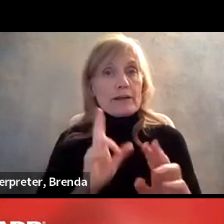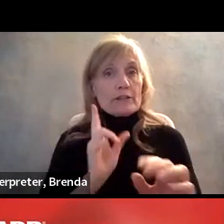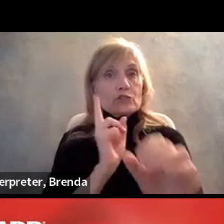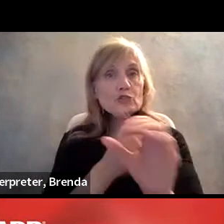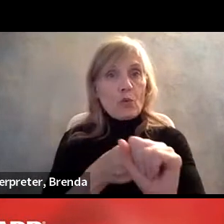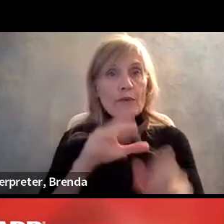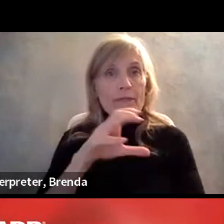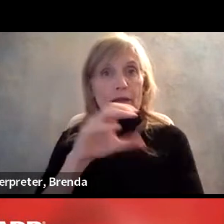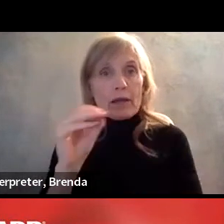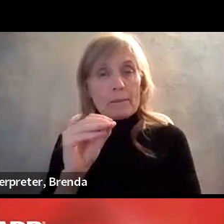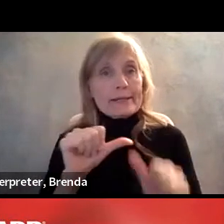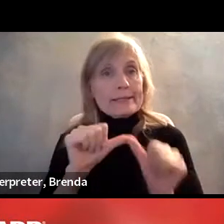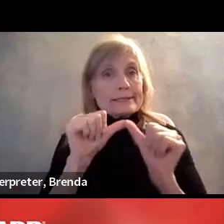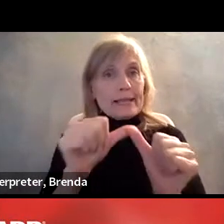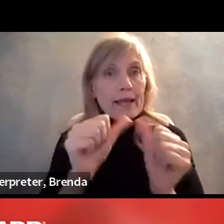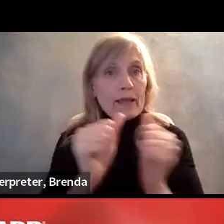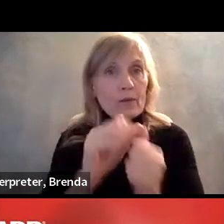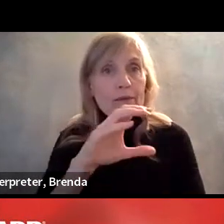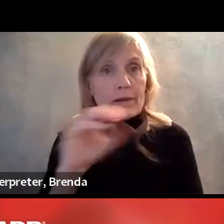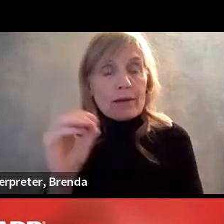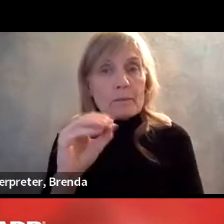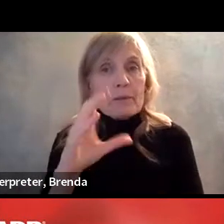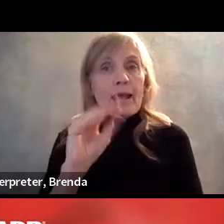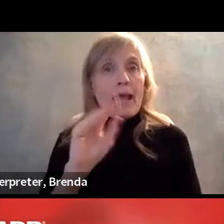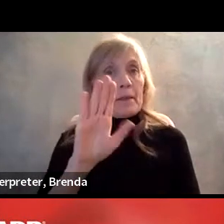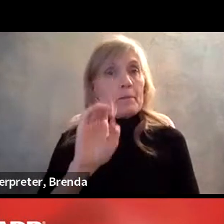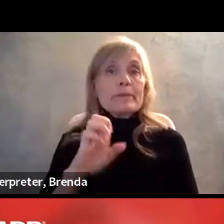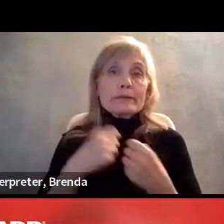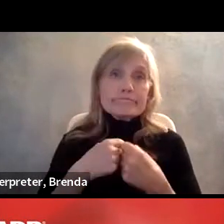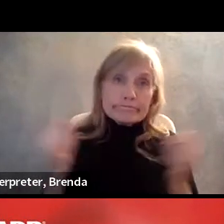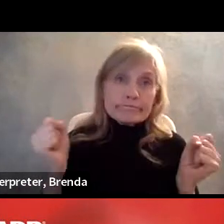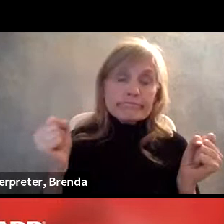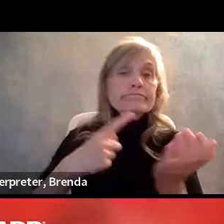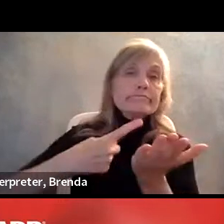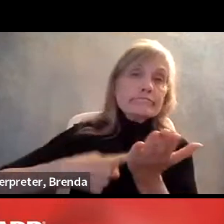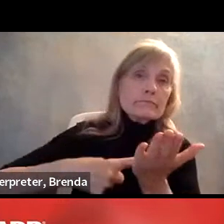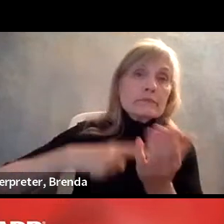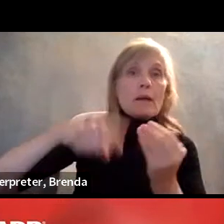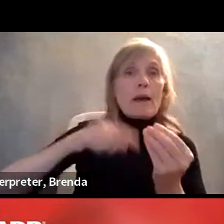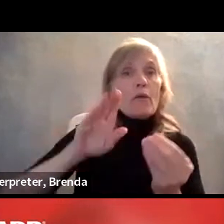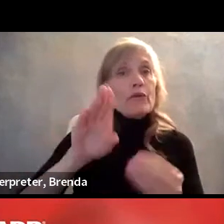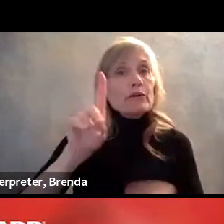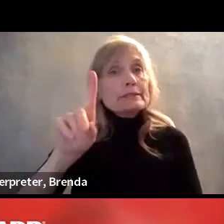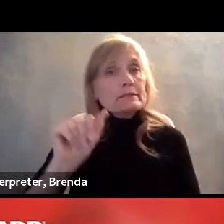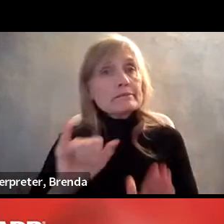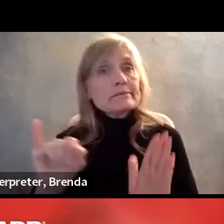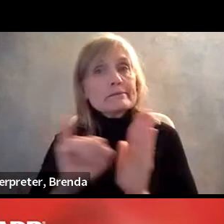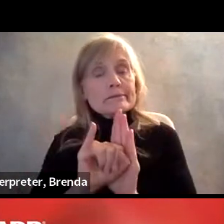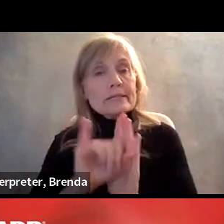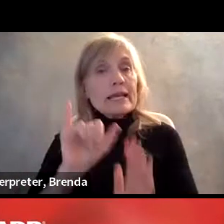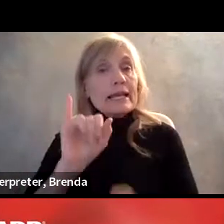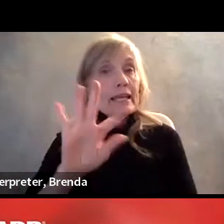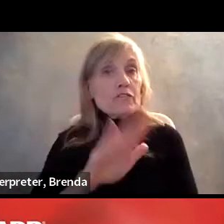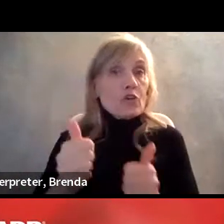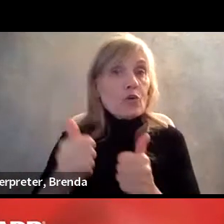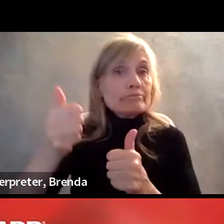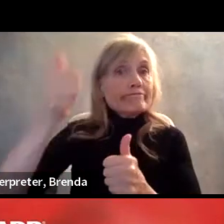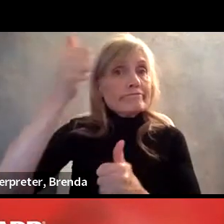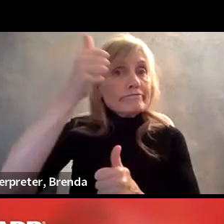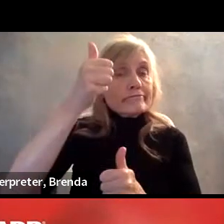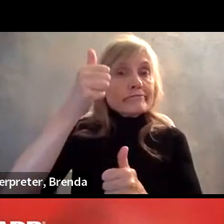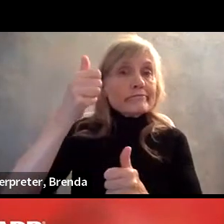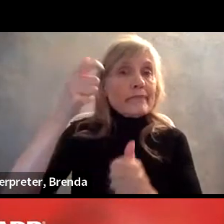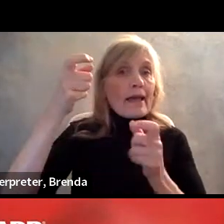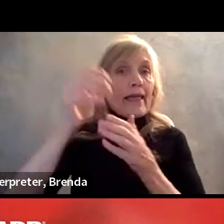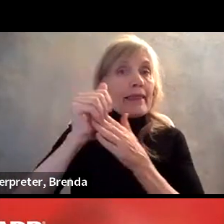company. And that encourages people to be open about their disability identities is if your top leadership keeps saying,